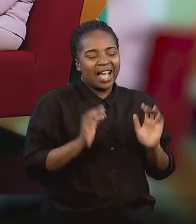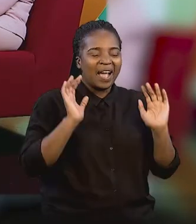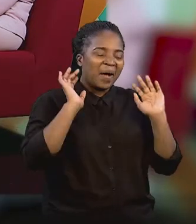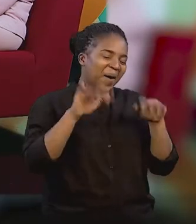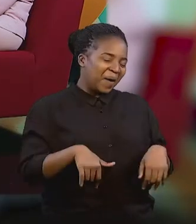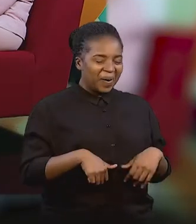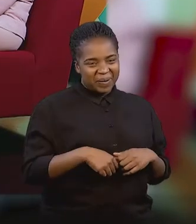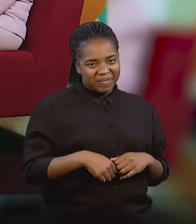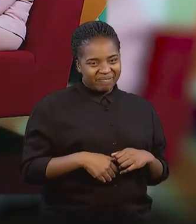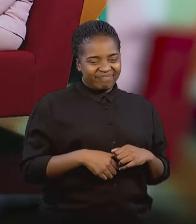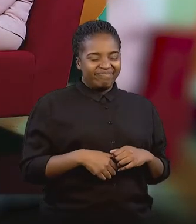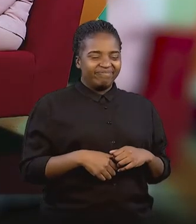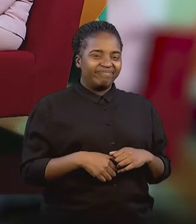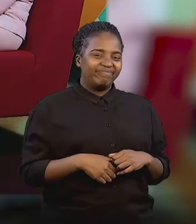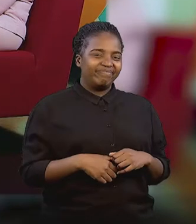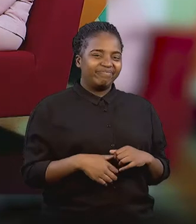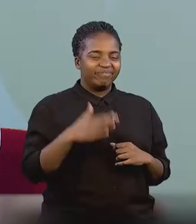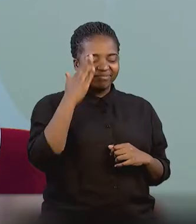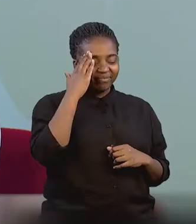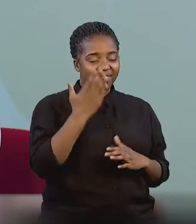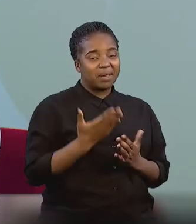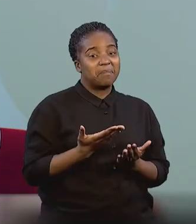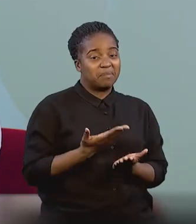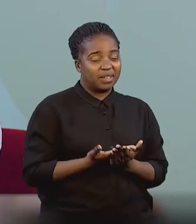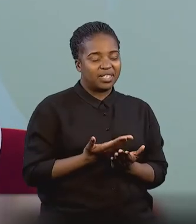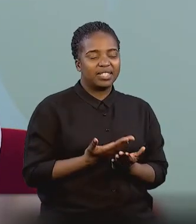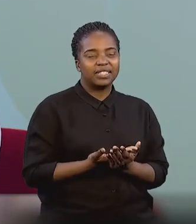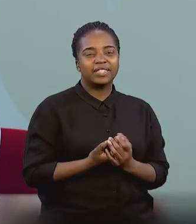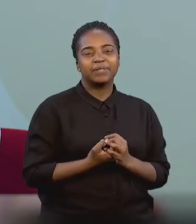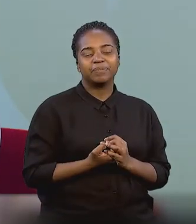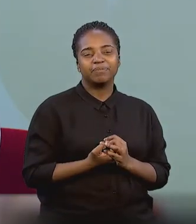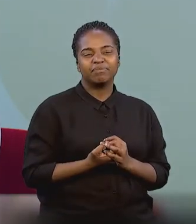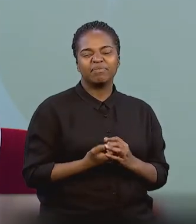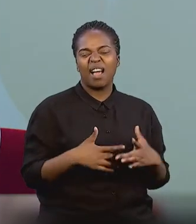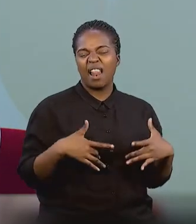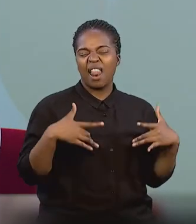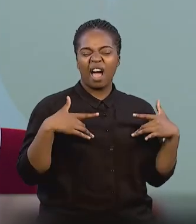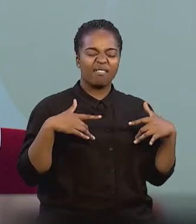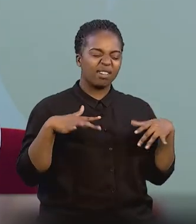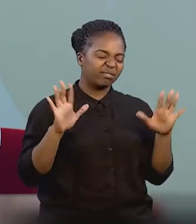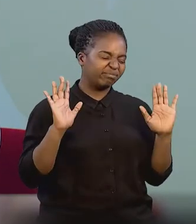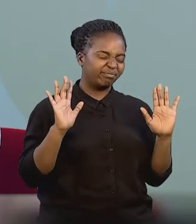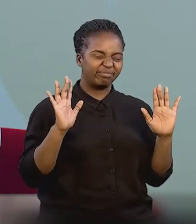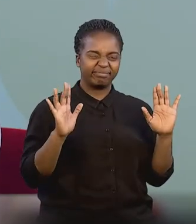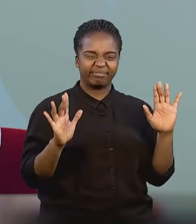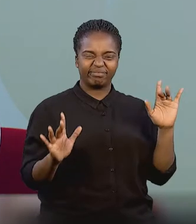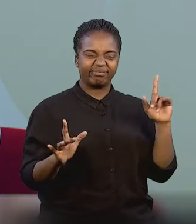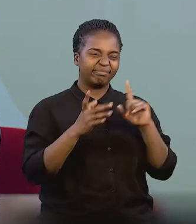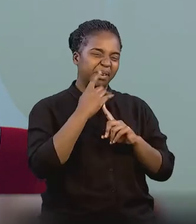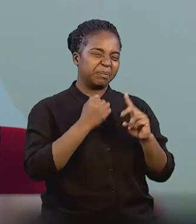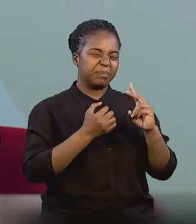You know, I think the ability for him to just live life to its fullest